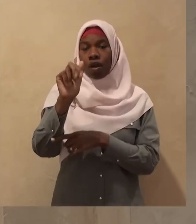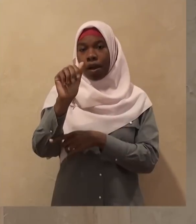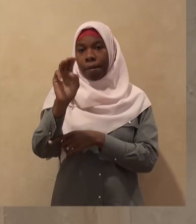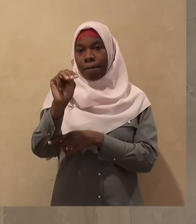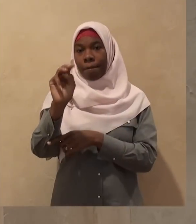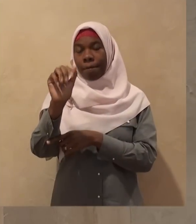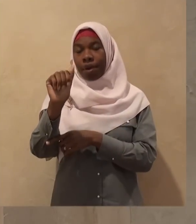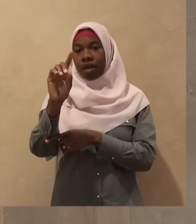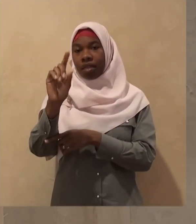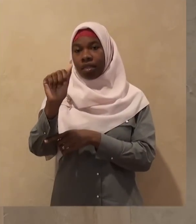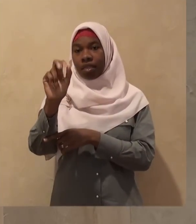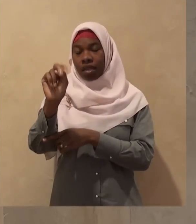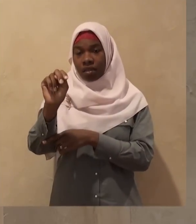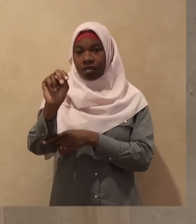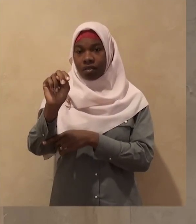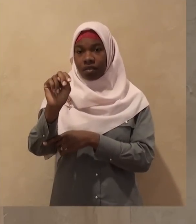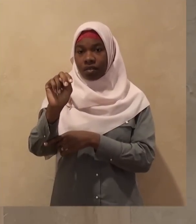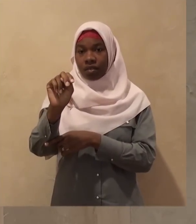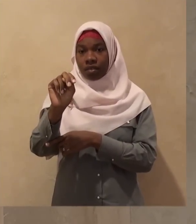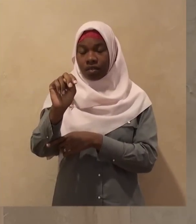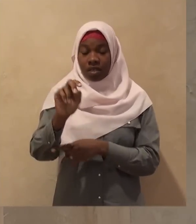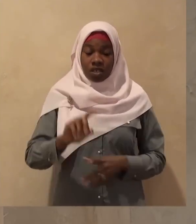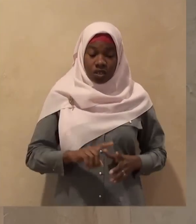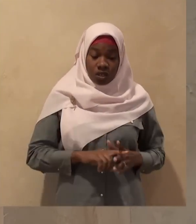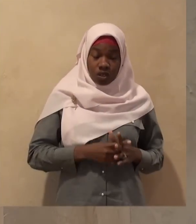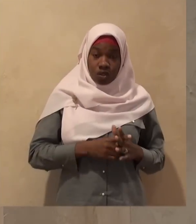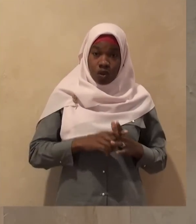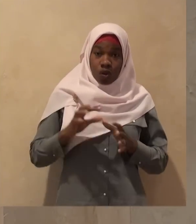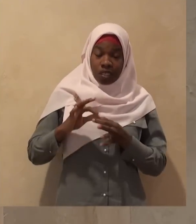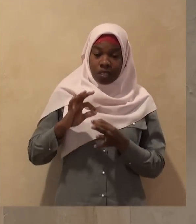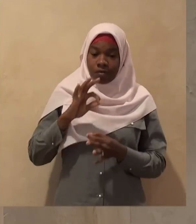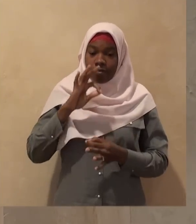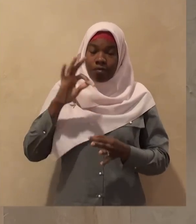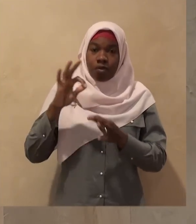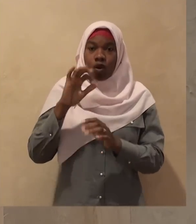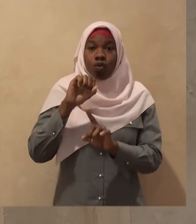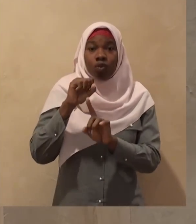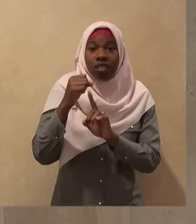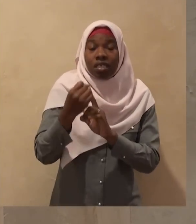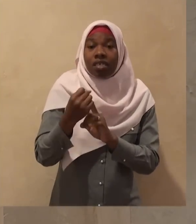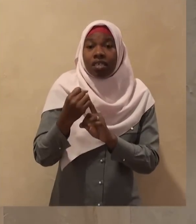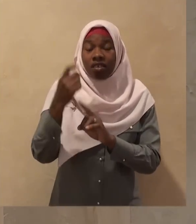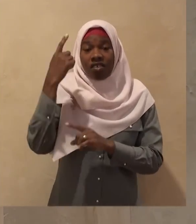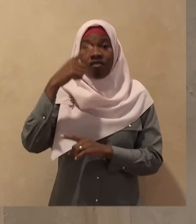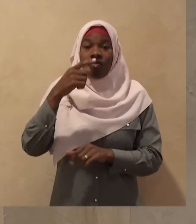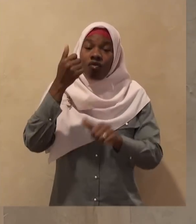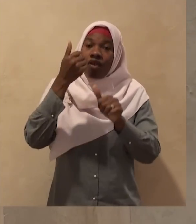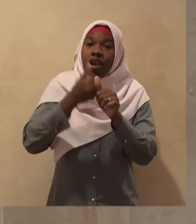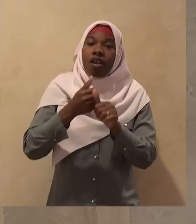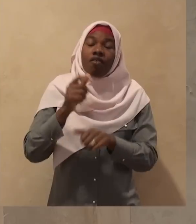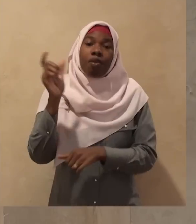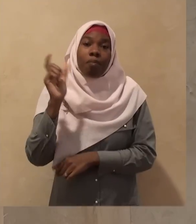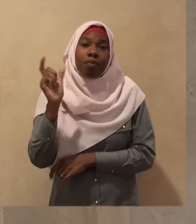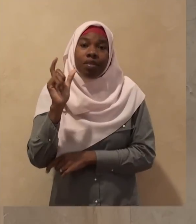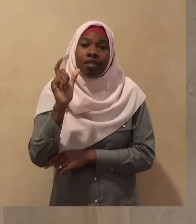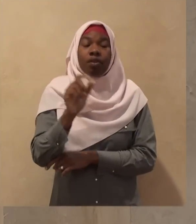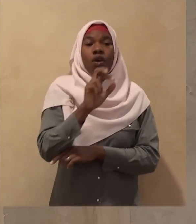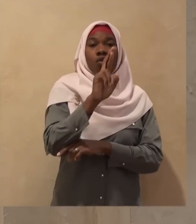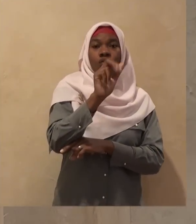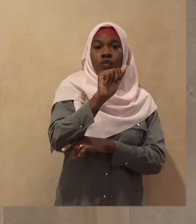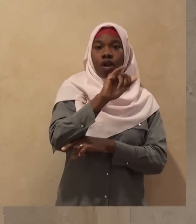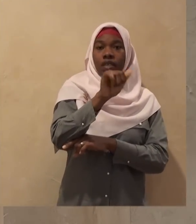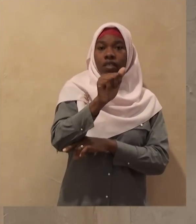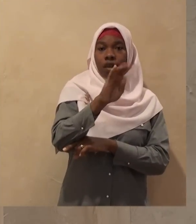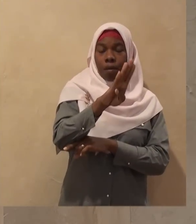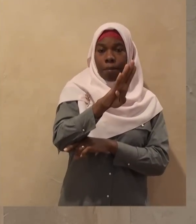beginning of this spiritual season for every Muslim ending with Eid al-Fitr the month of Rajab is